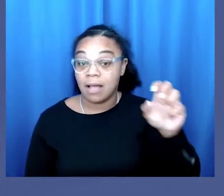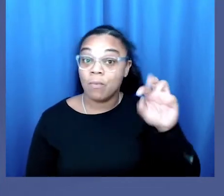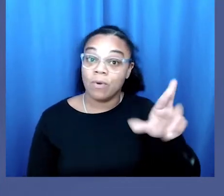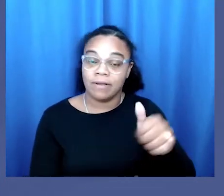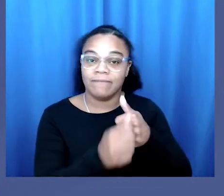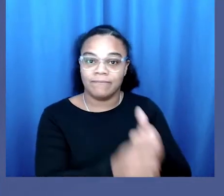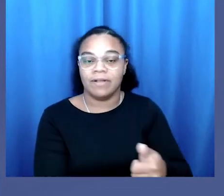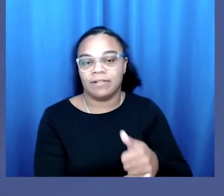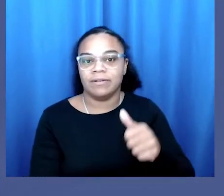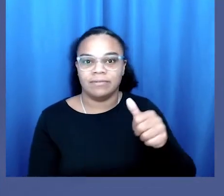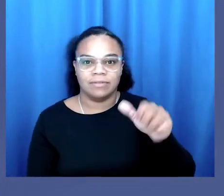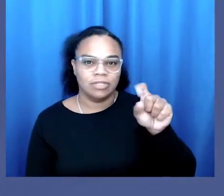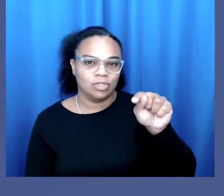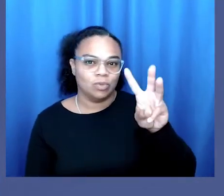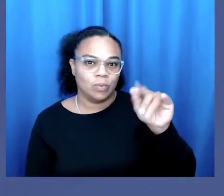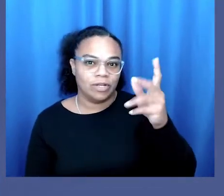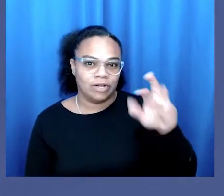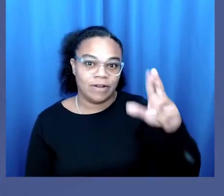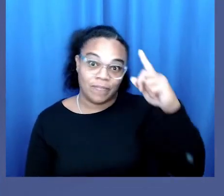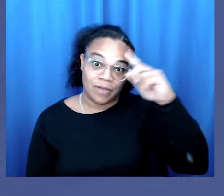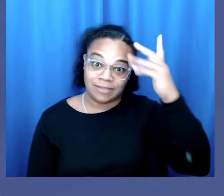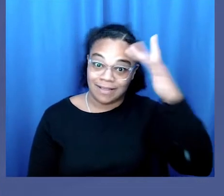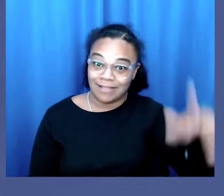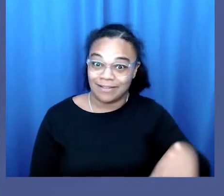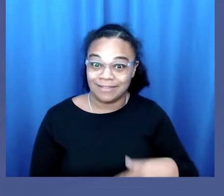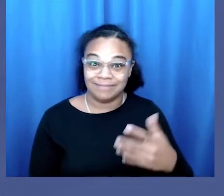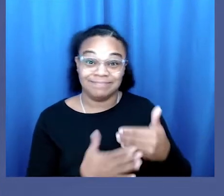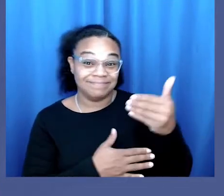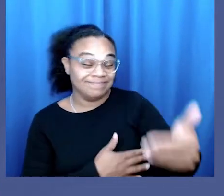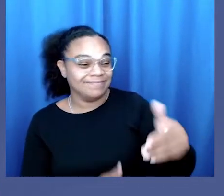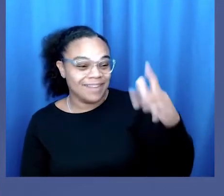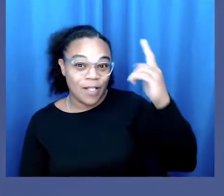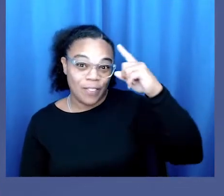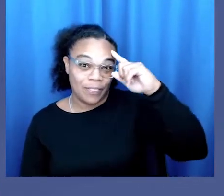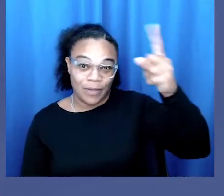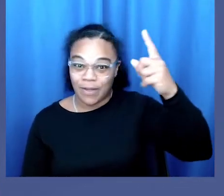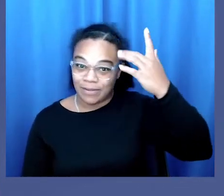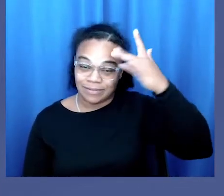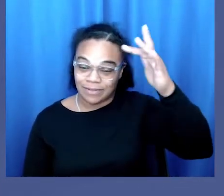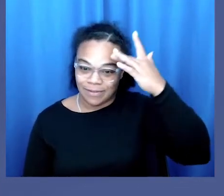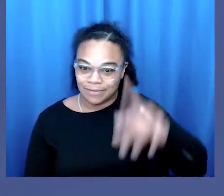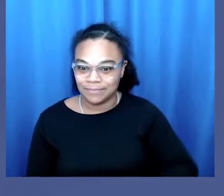can follow her on Twitter at Thought Scholar. Without further ado, Thought Scholar.